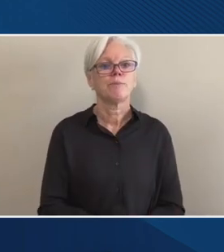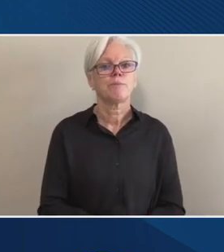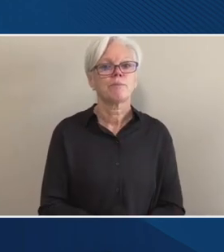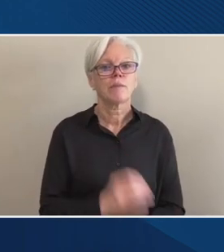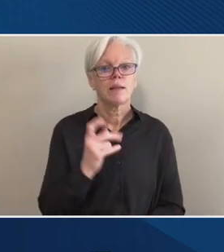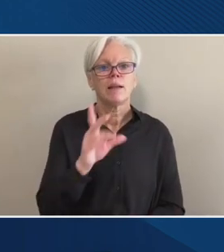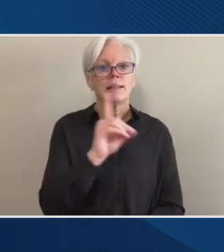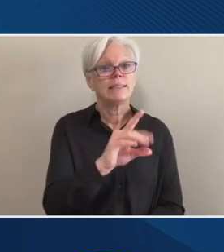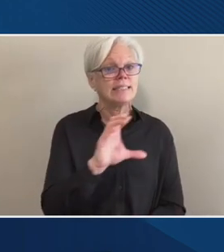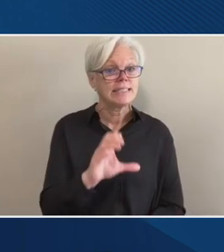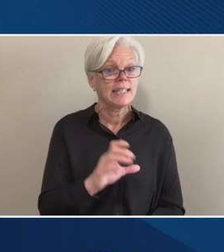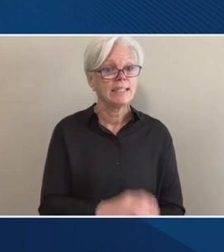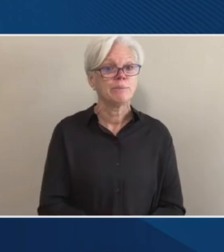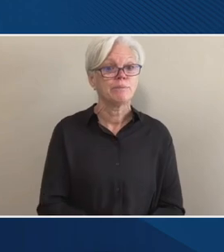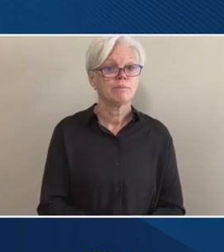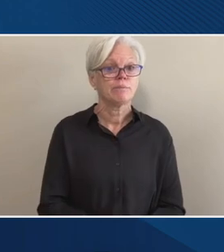you. DC?